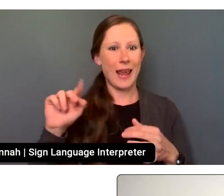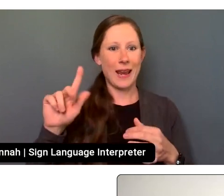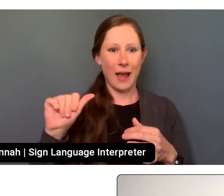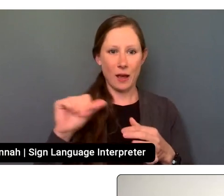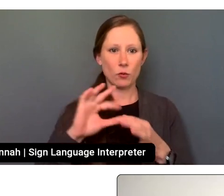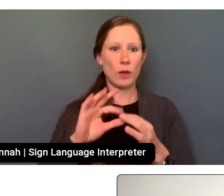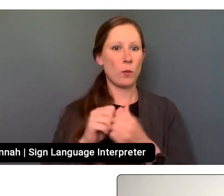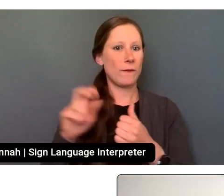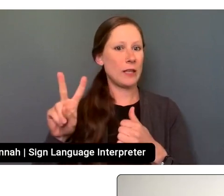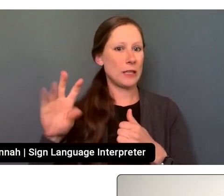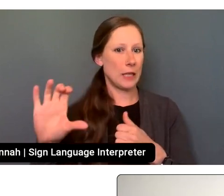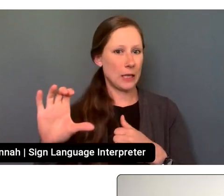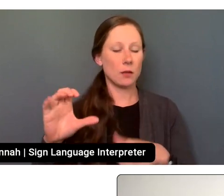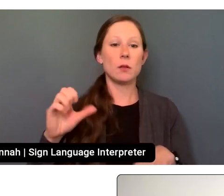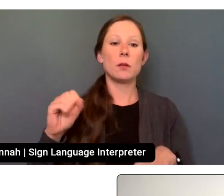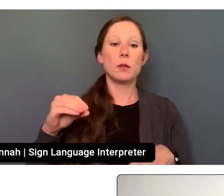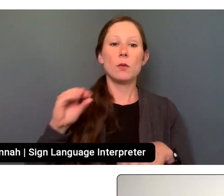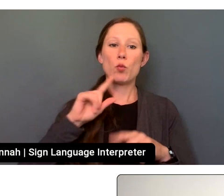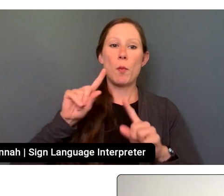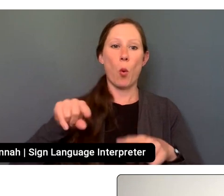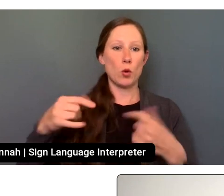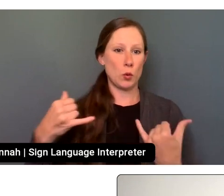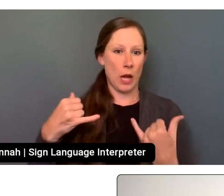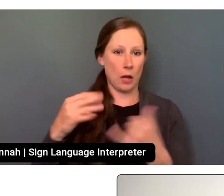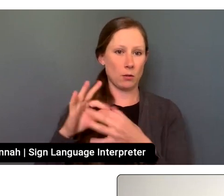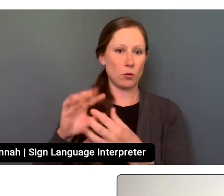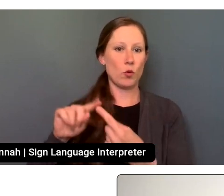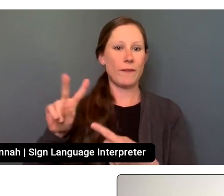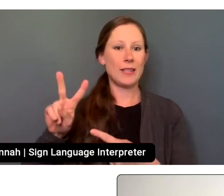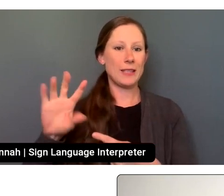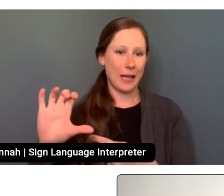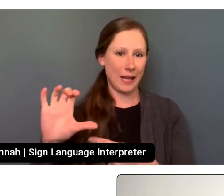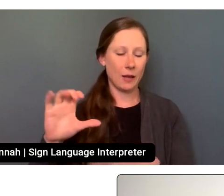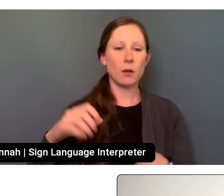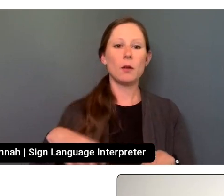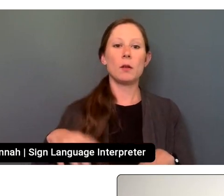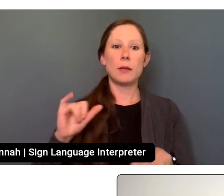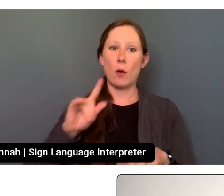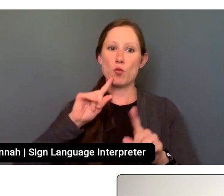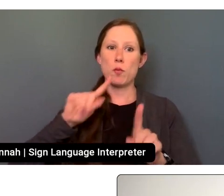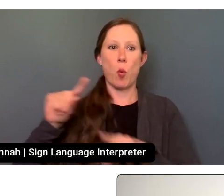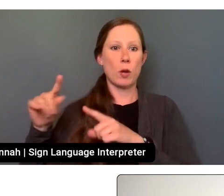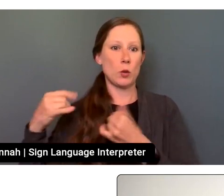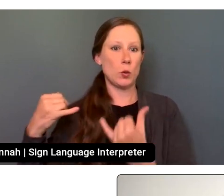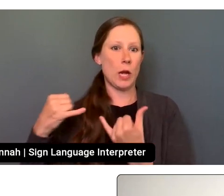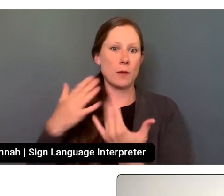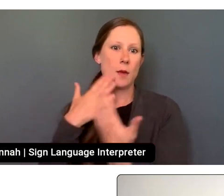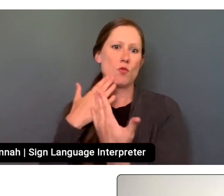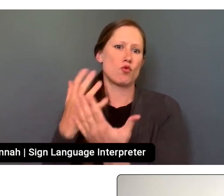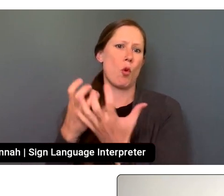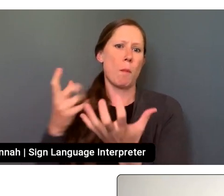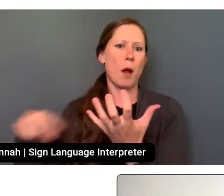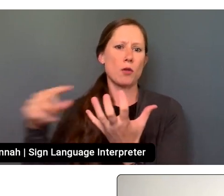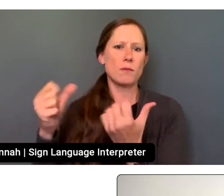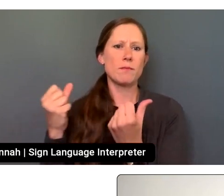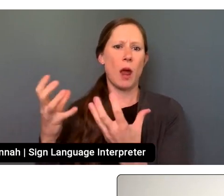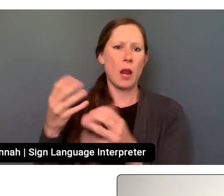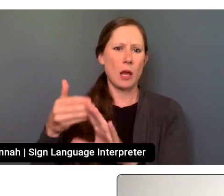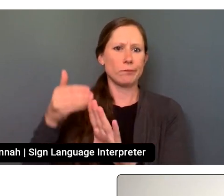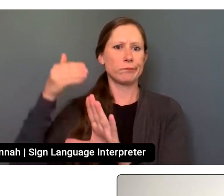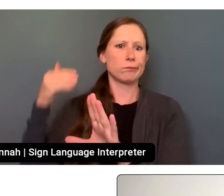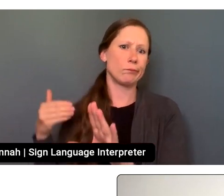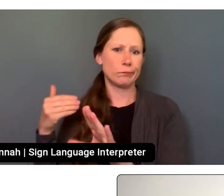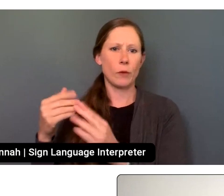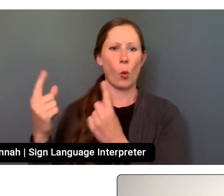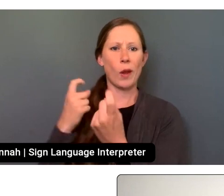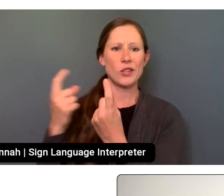that fund performance report today. Thank you so much to those of you, the dozens and dozens of you who submitted questions beforehand. I